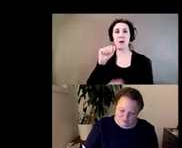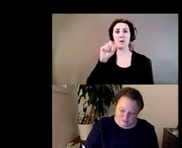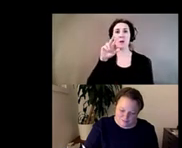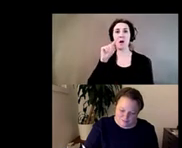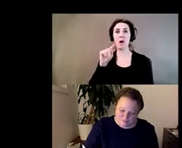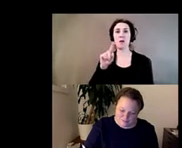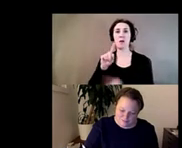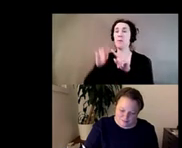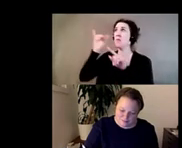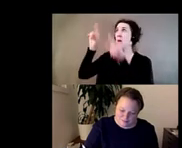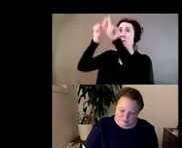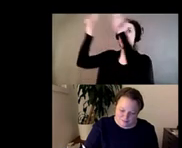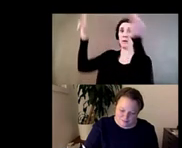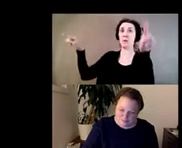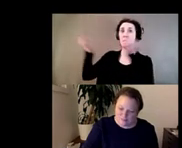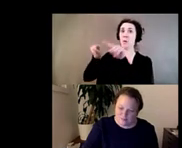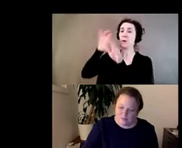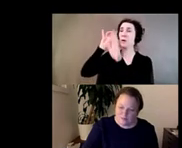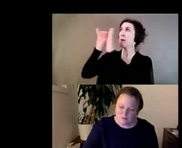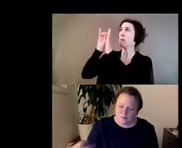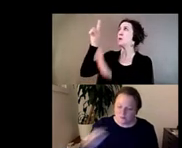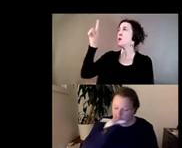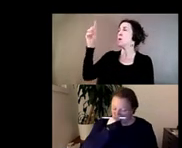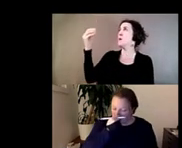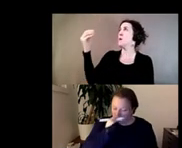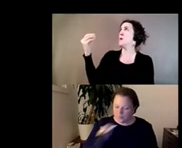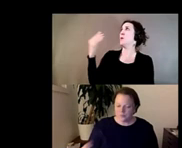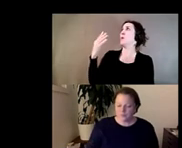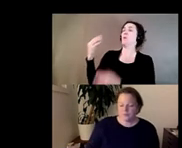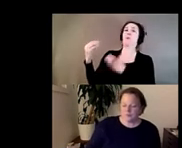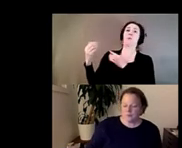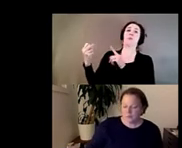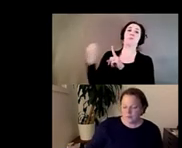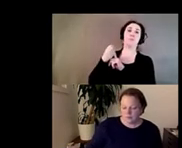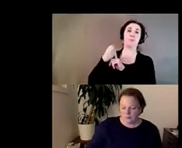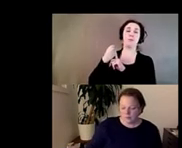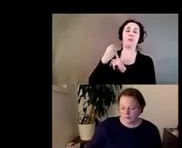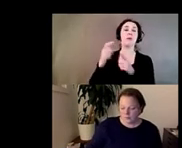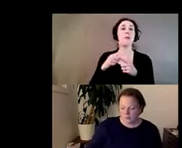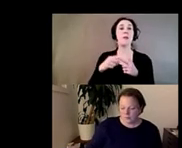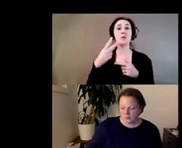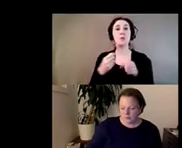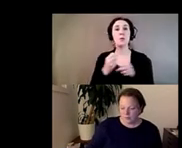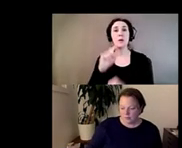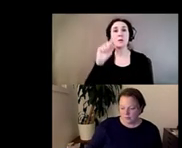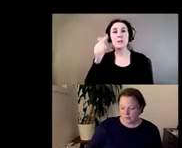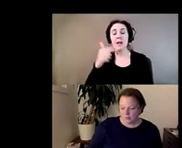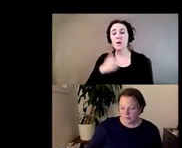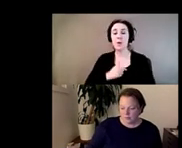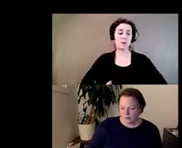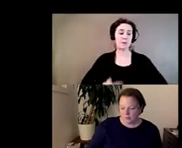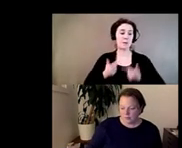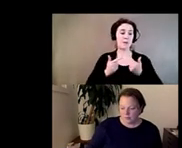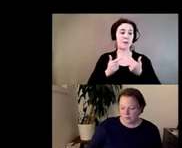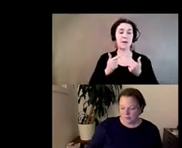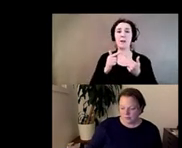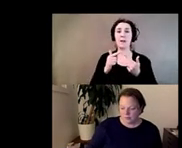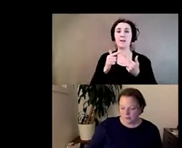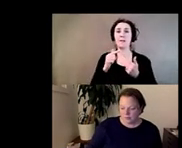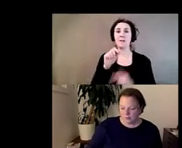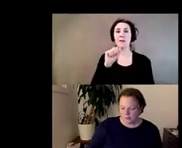me and a few about two years later i was living in a studio in queens going back and forth to classes in manhattan